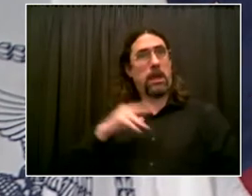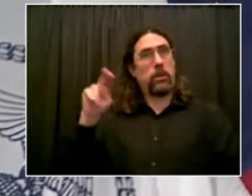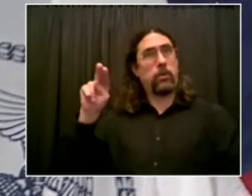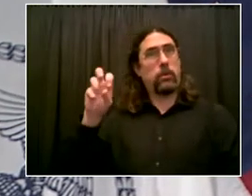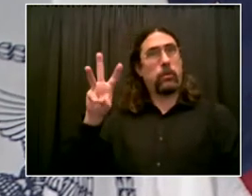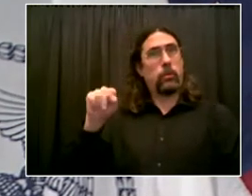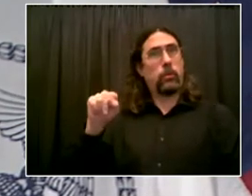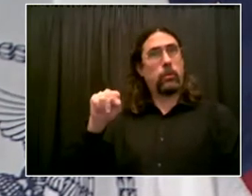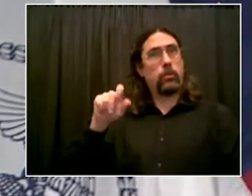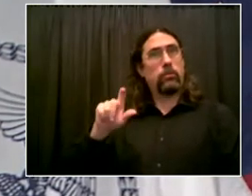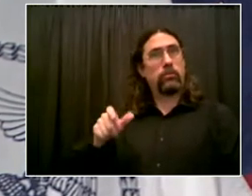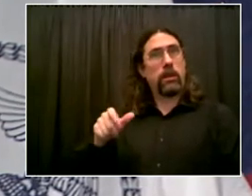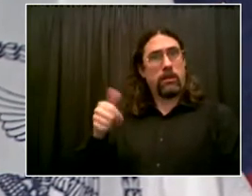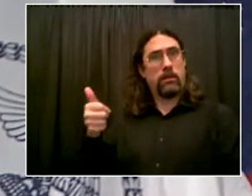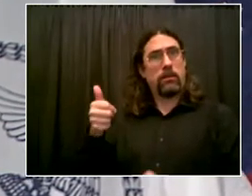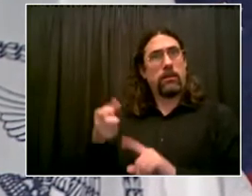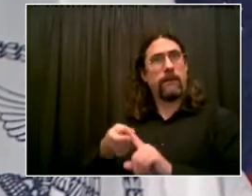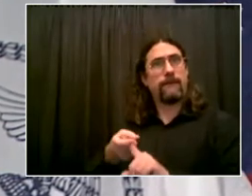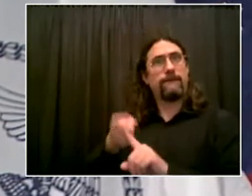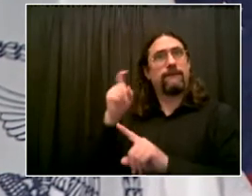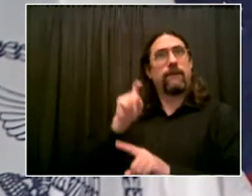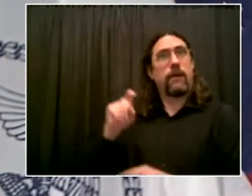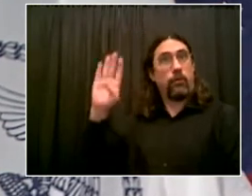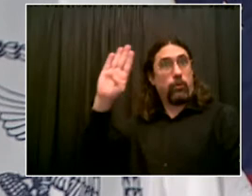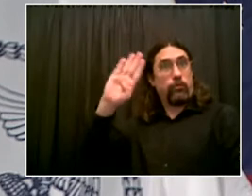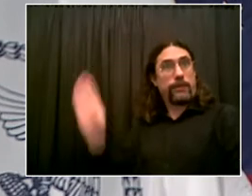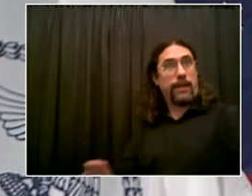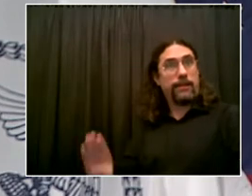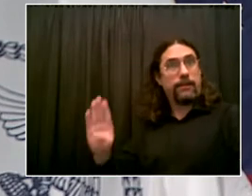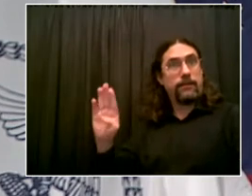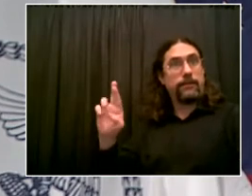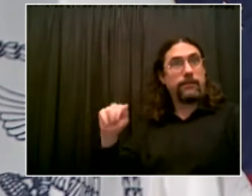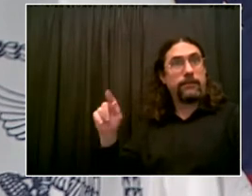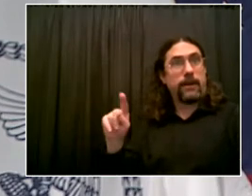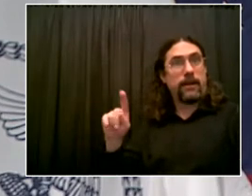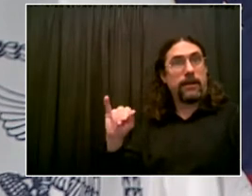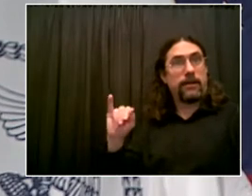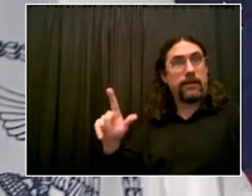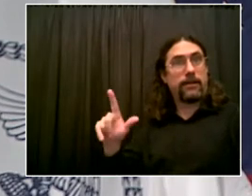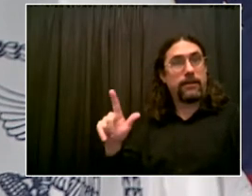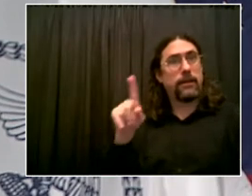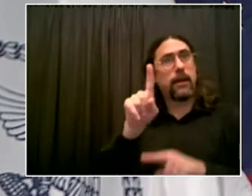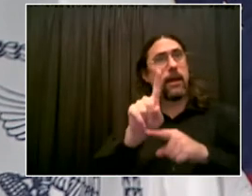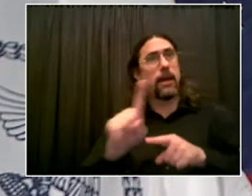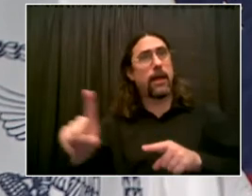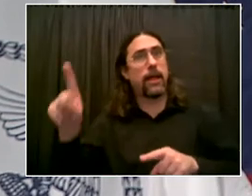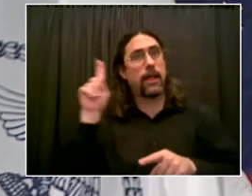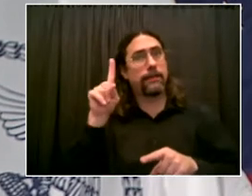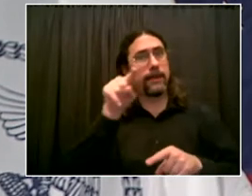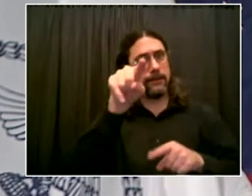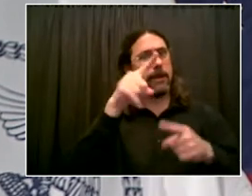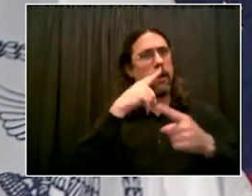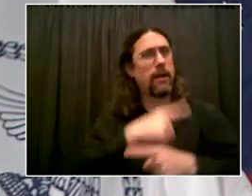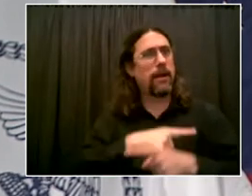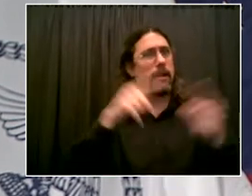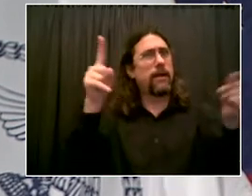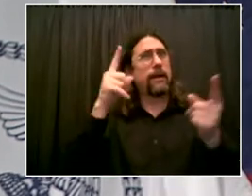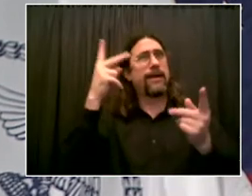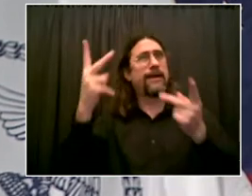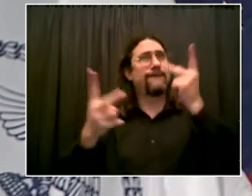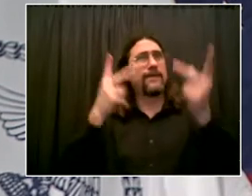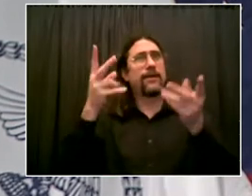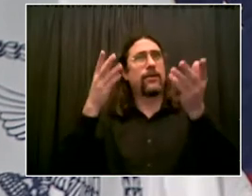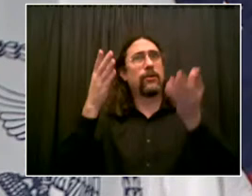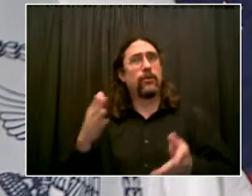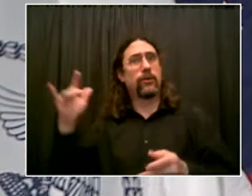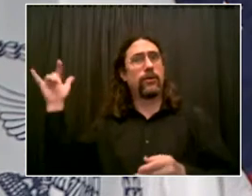tourists that visit New York the most. I'd like to know, how is the negotiation with the state to have